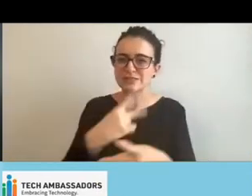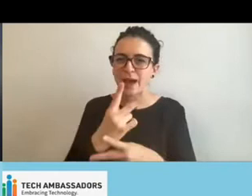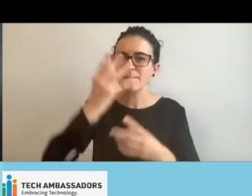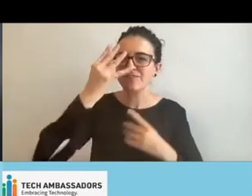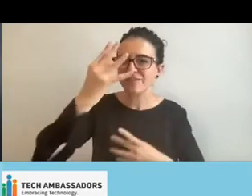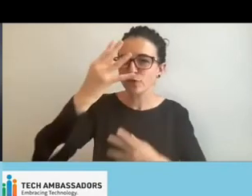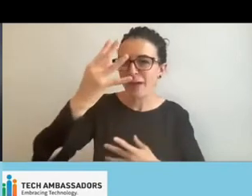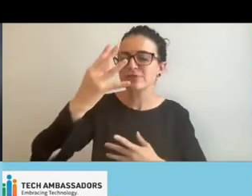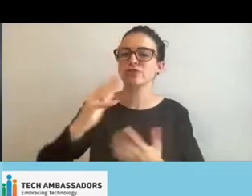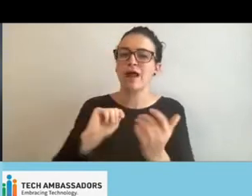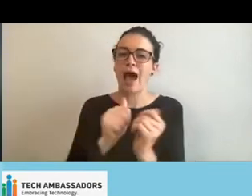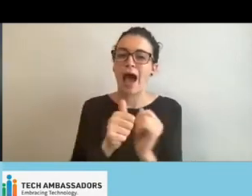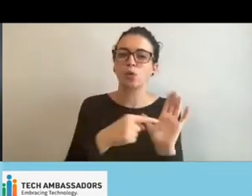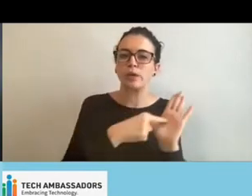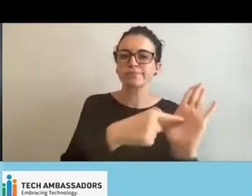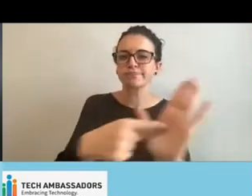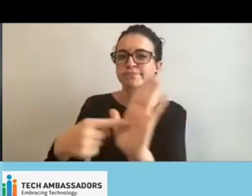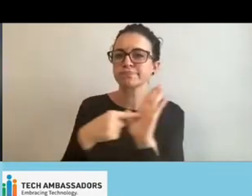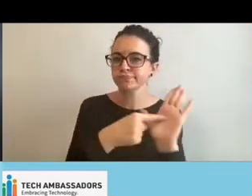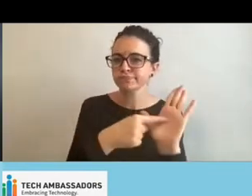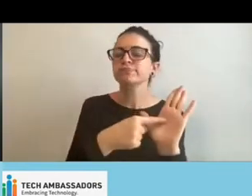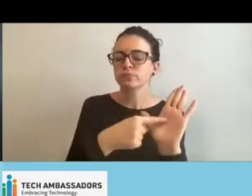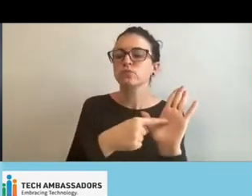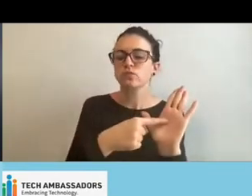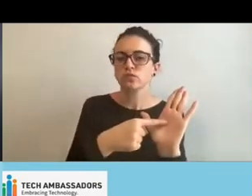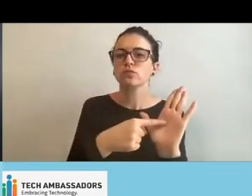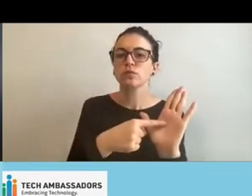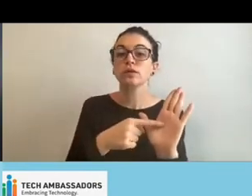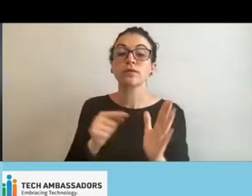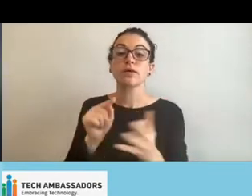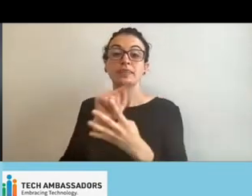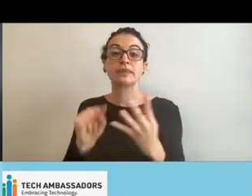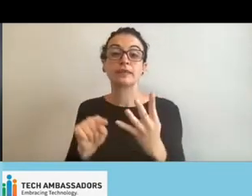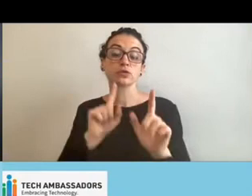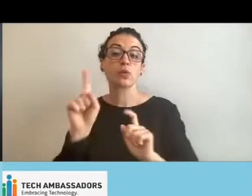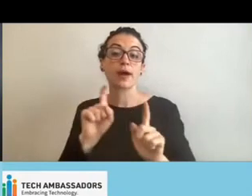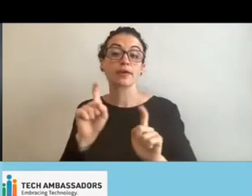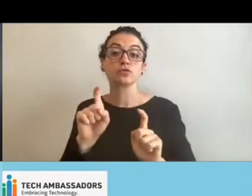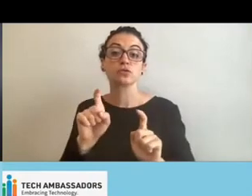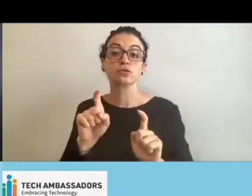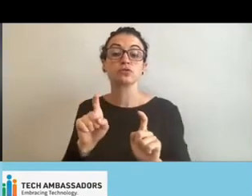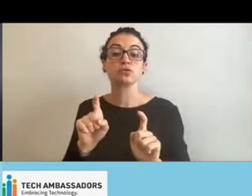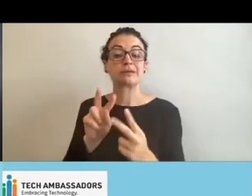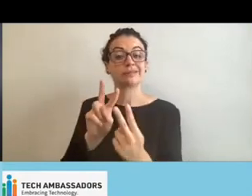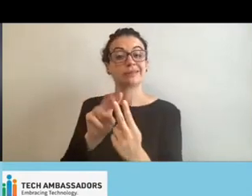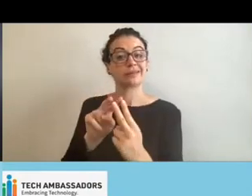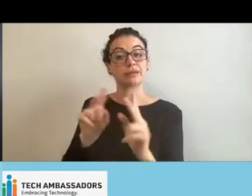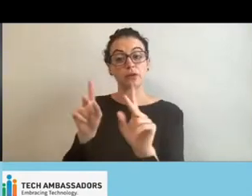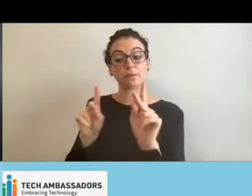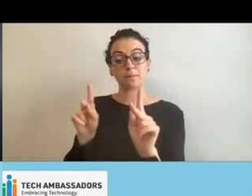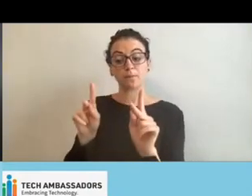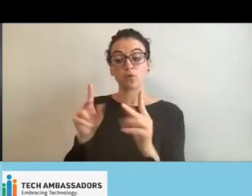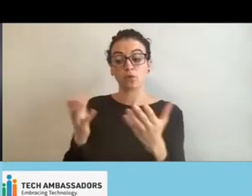trying to disseminate that, um, these questions, as I said, um, can be answered by folks who are, are not attending